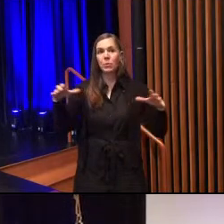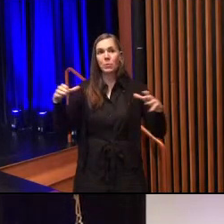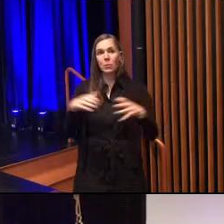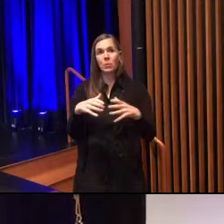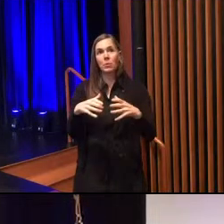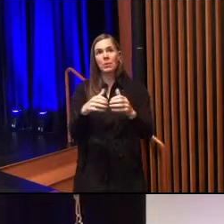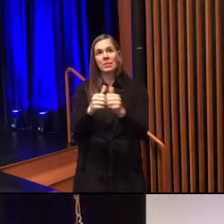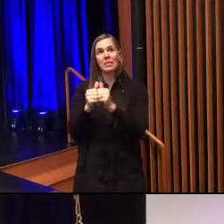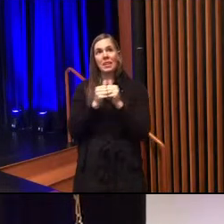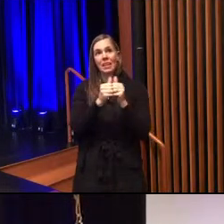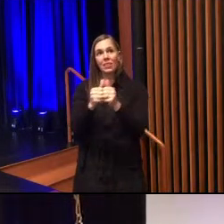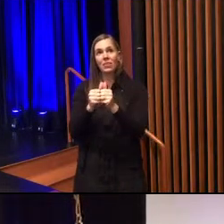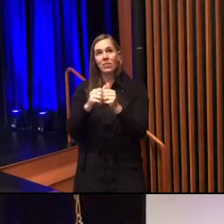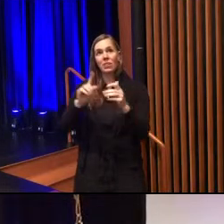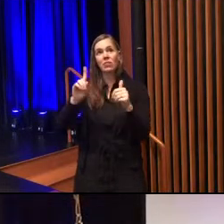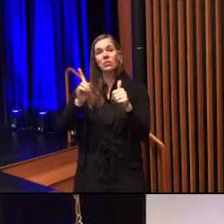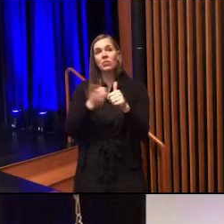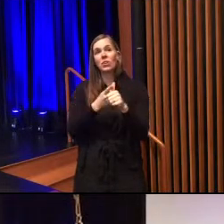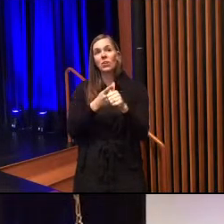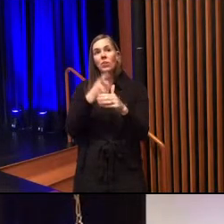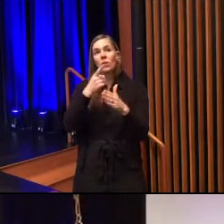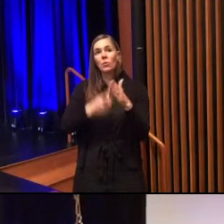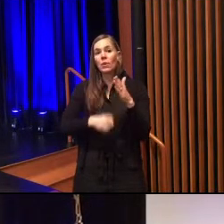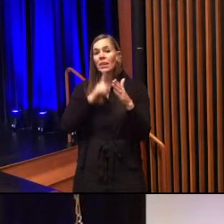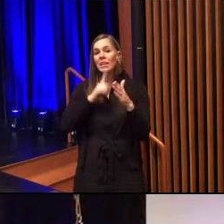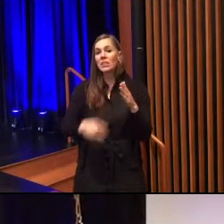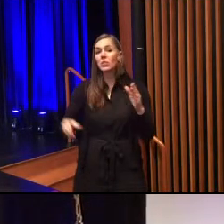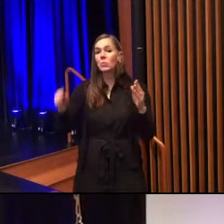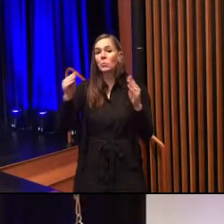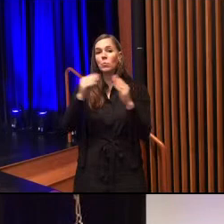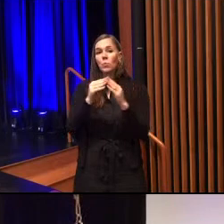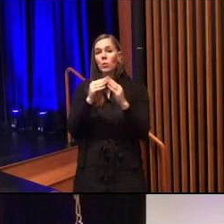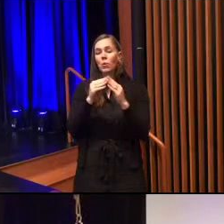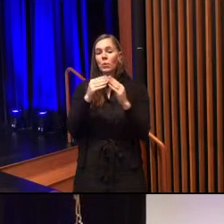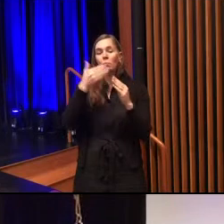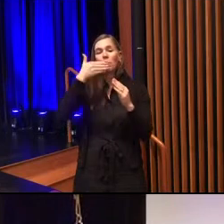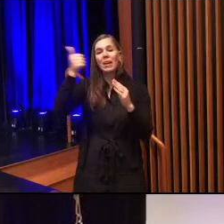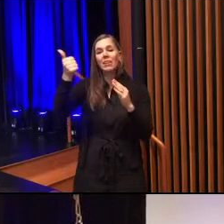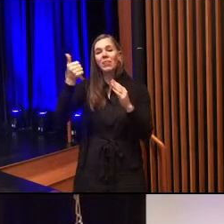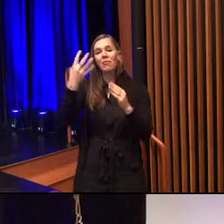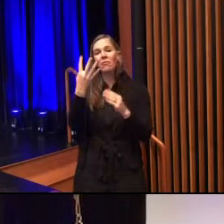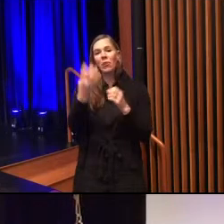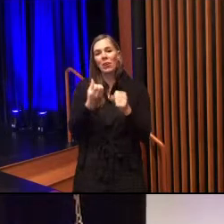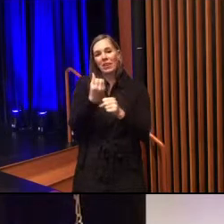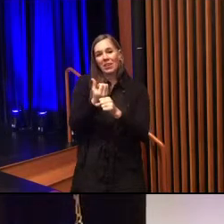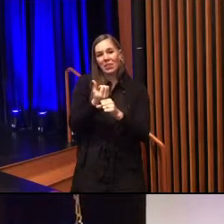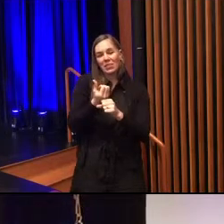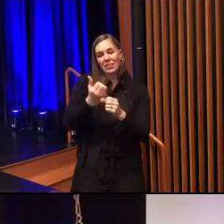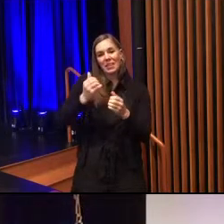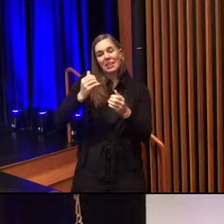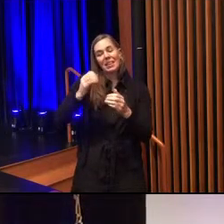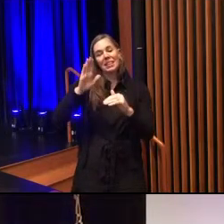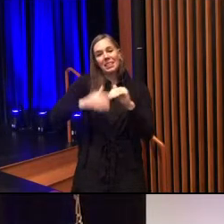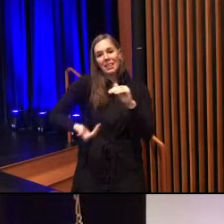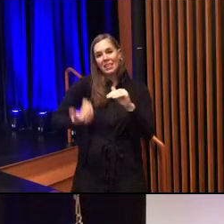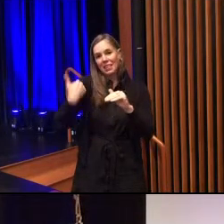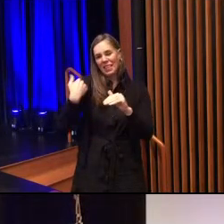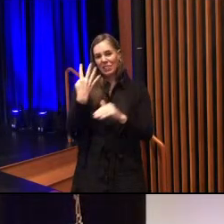into what hopefully is an even more fruitful four years than the past four.